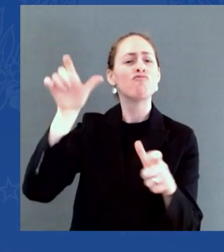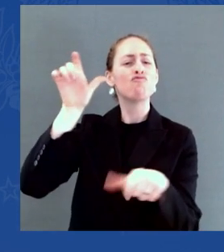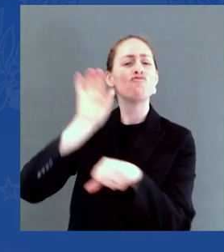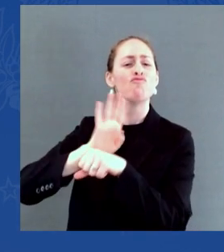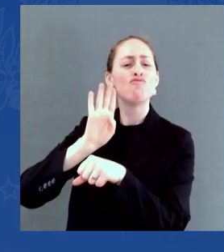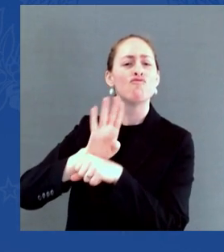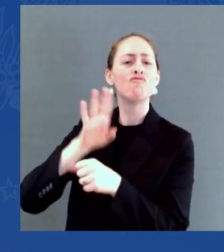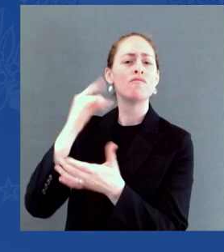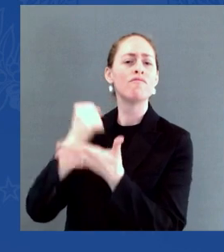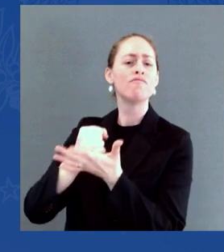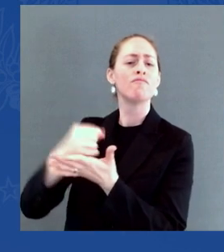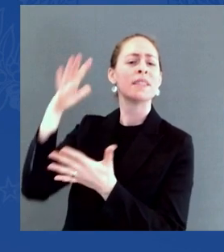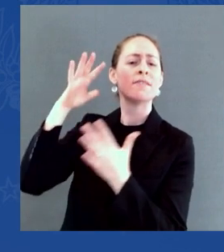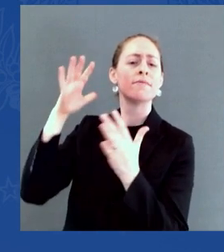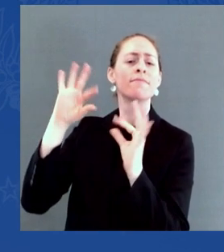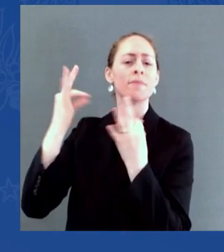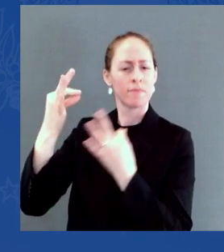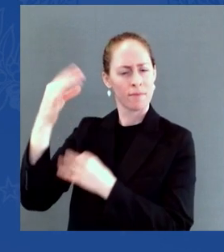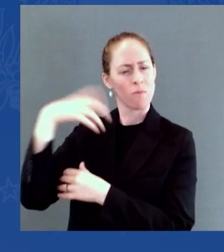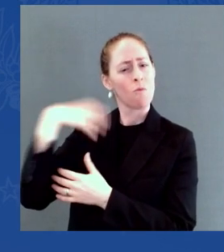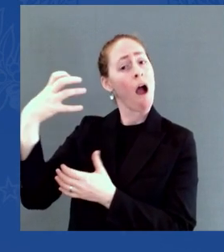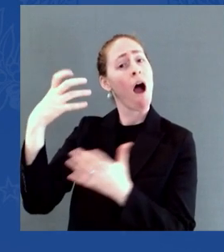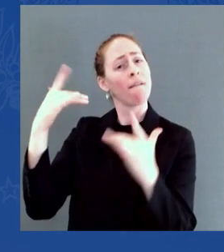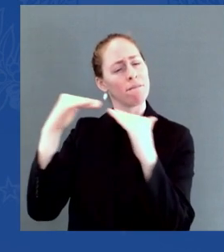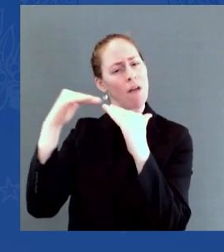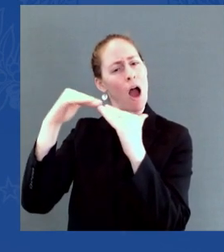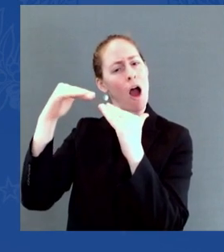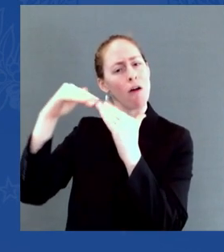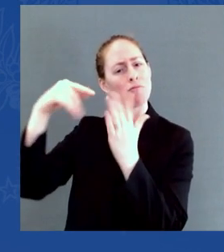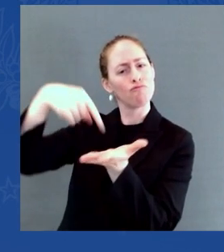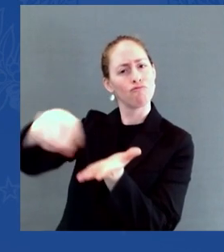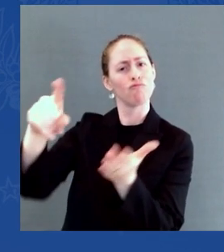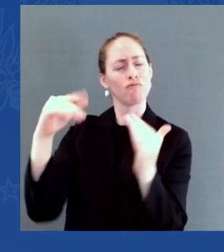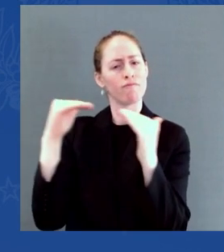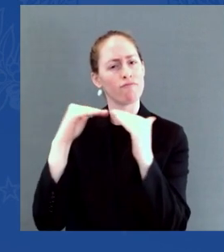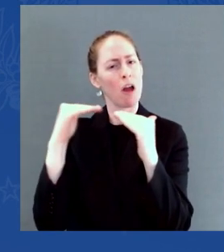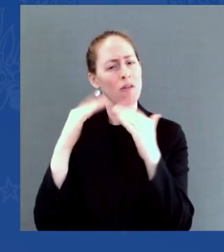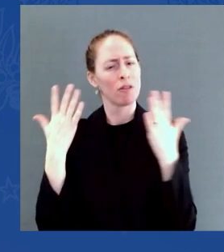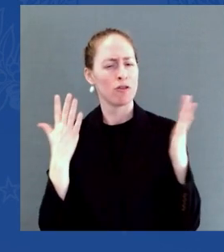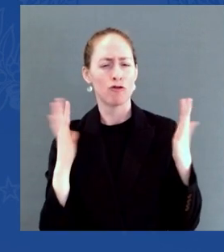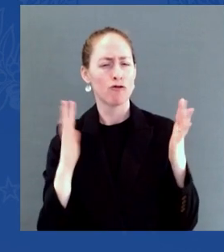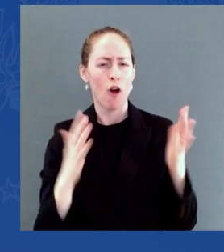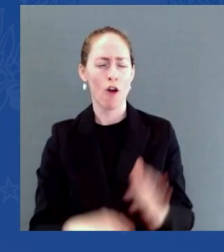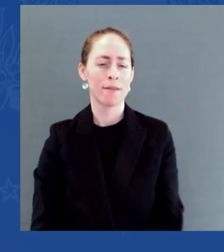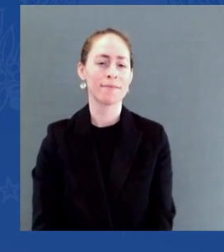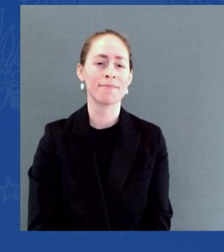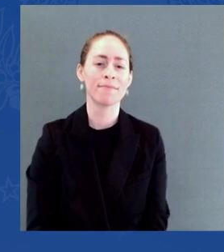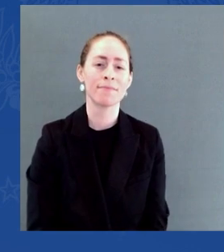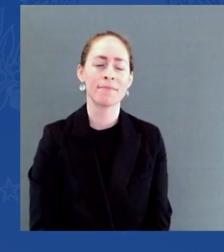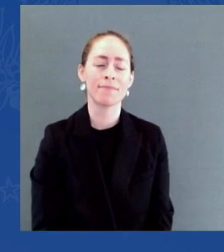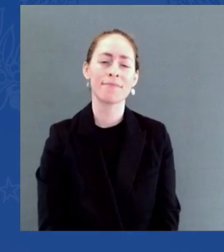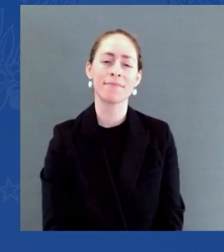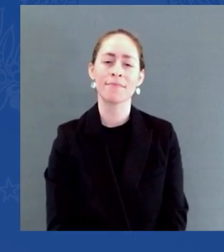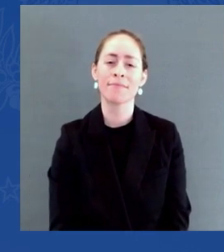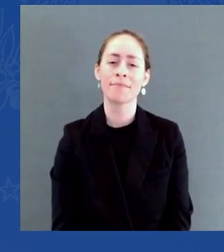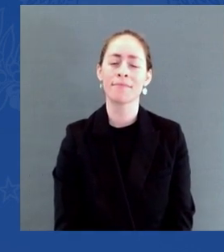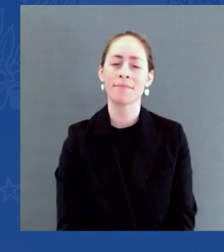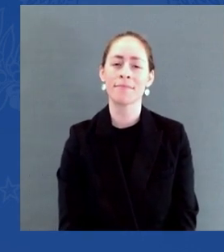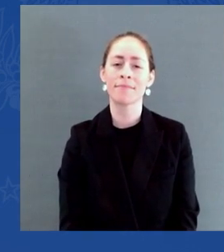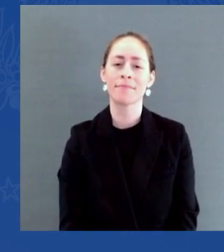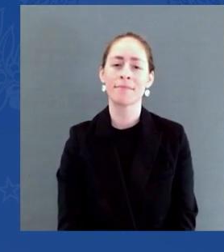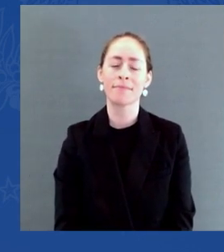Republicans are concerned. They'd rather the bills at your kitchen table be higher so the tax bills of corporate conference rooms